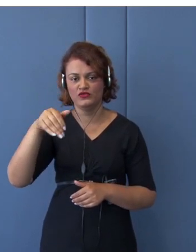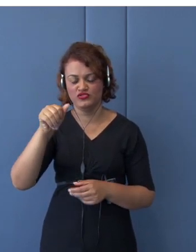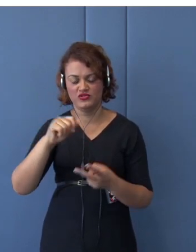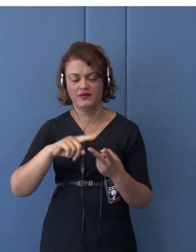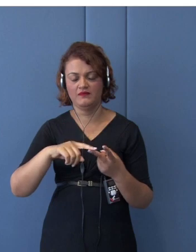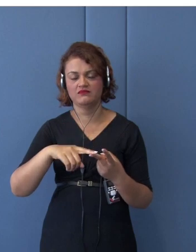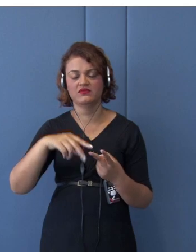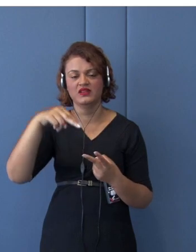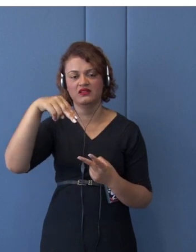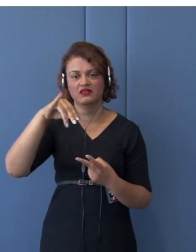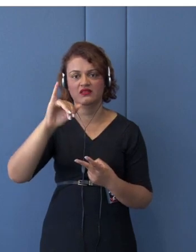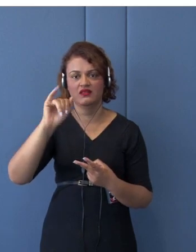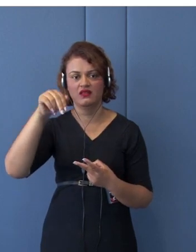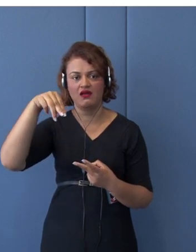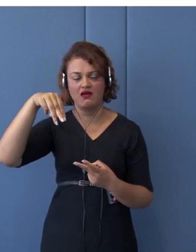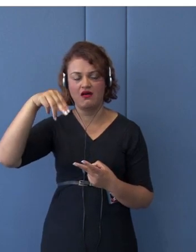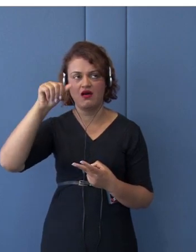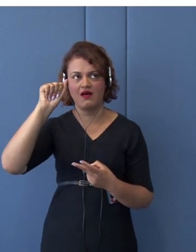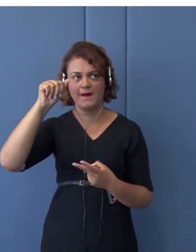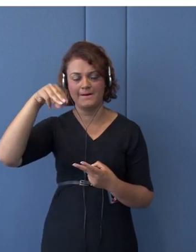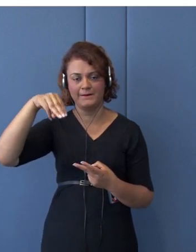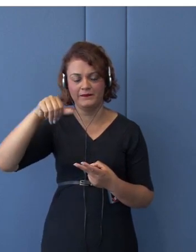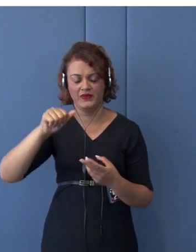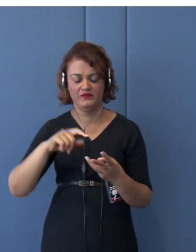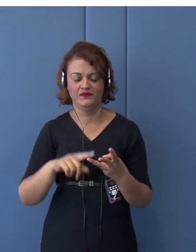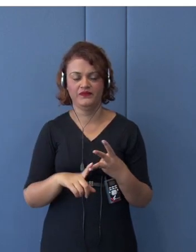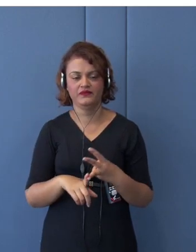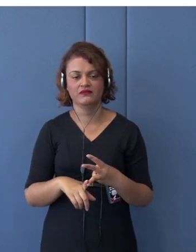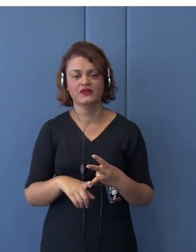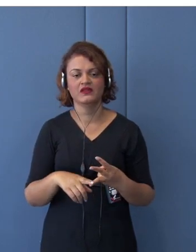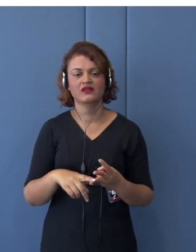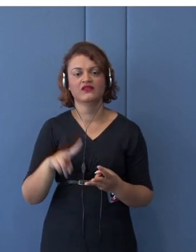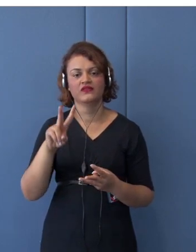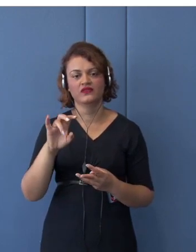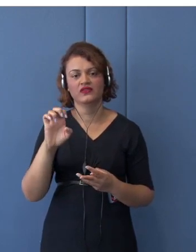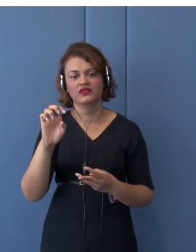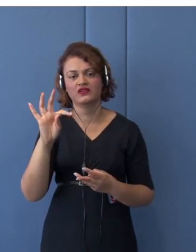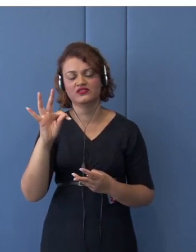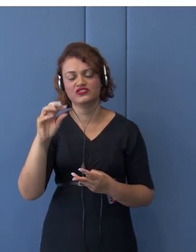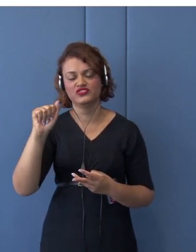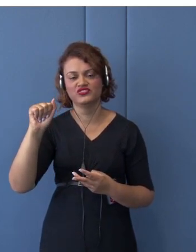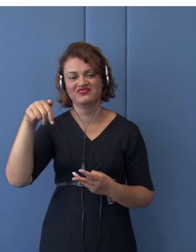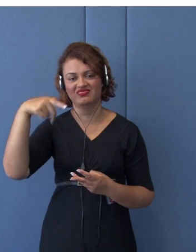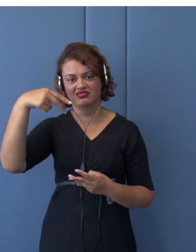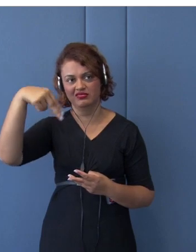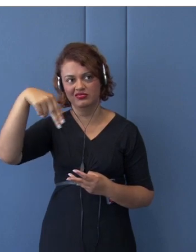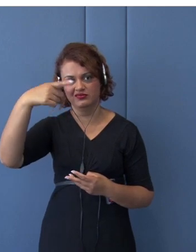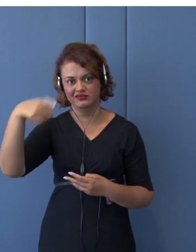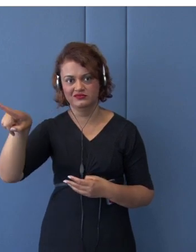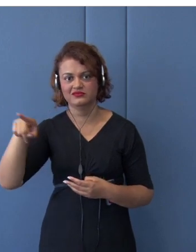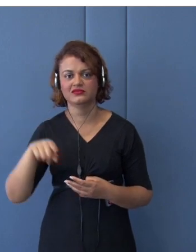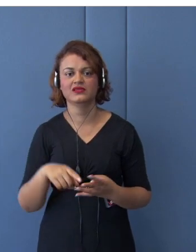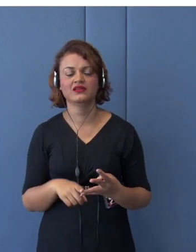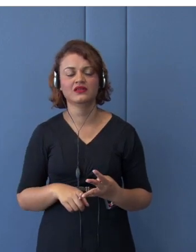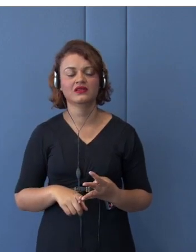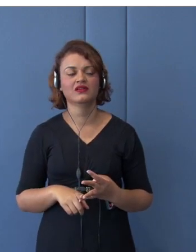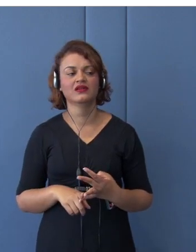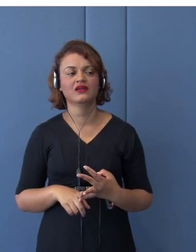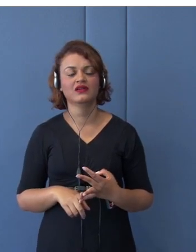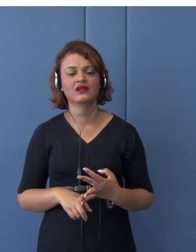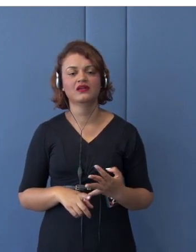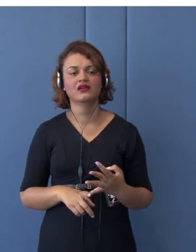stands for Cambodia, Laos, Myanmar, and Vietnam. And within the framework of RCEP, we could provide